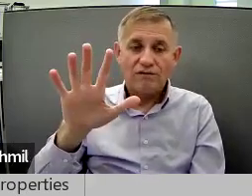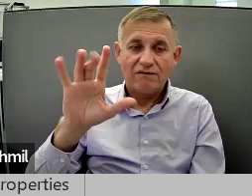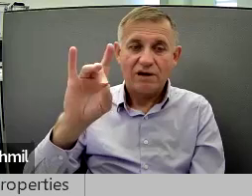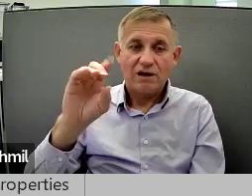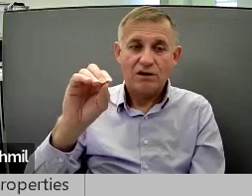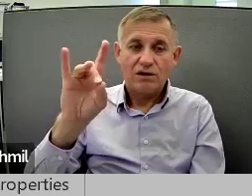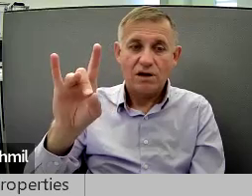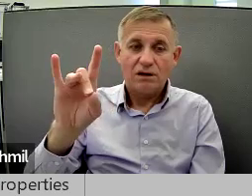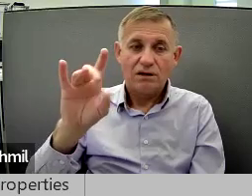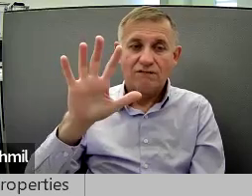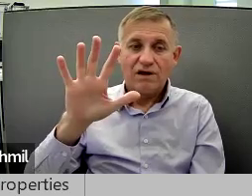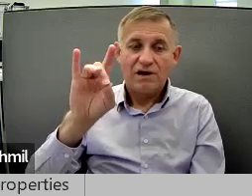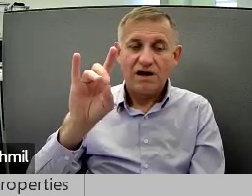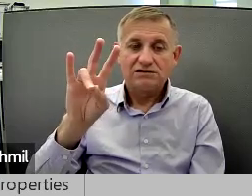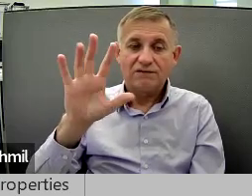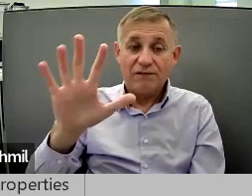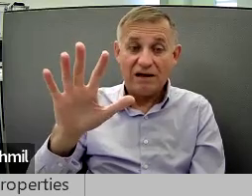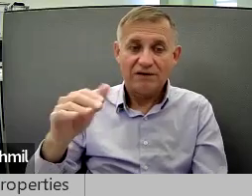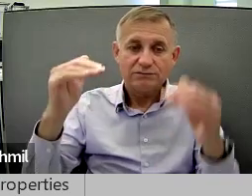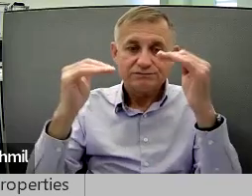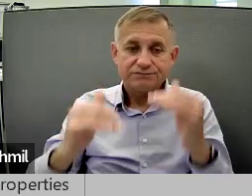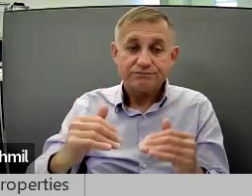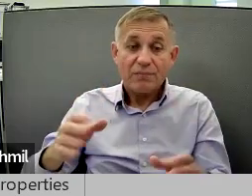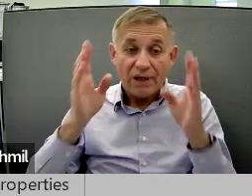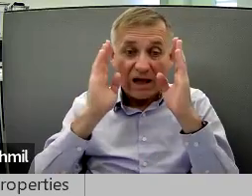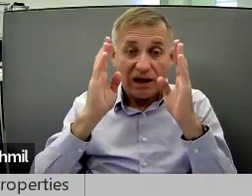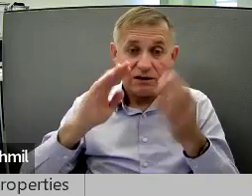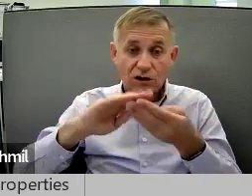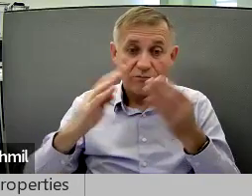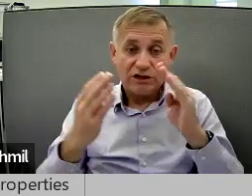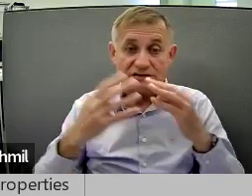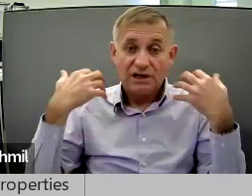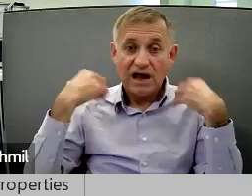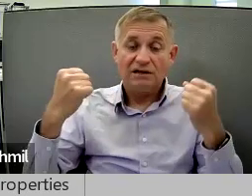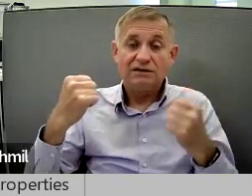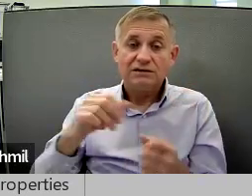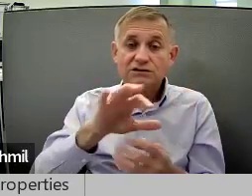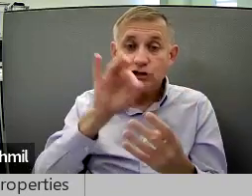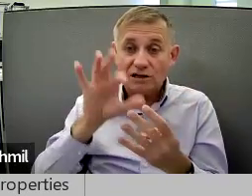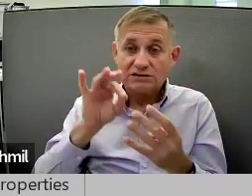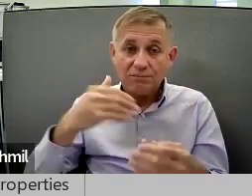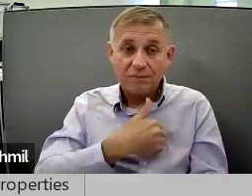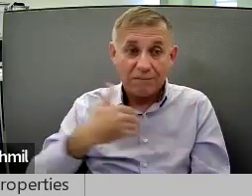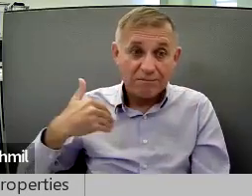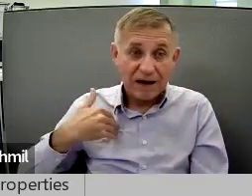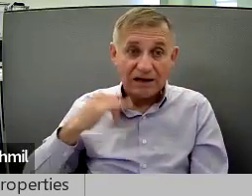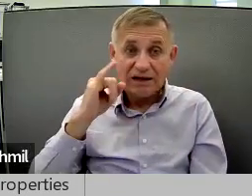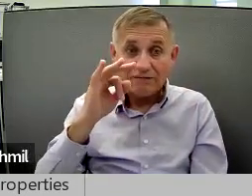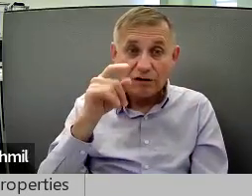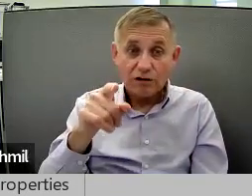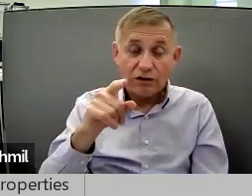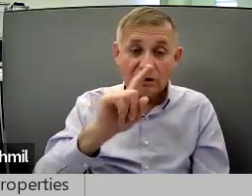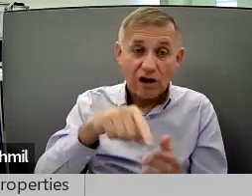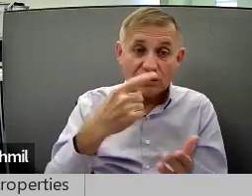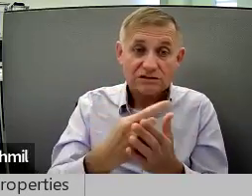215-808-5875. Attention, Community Health Choices members.